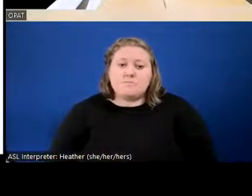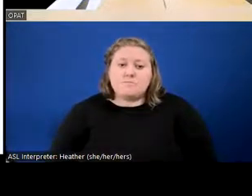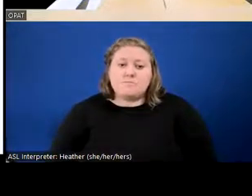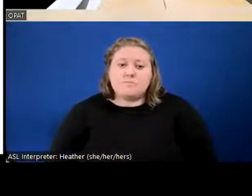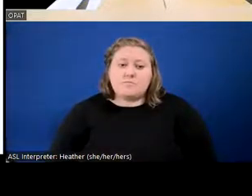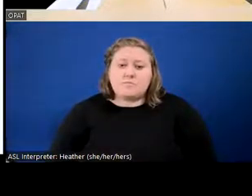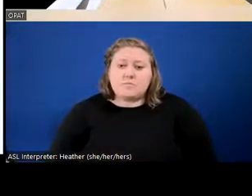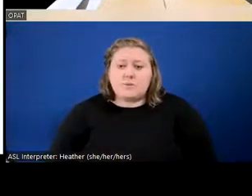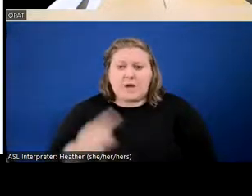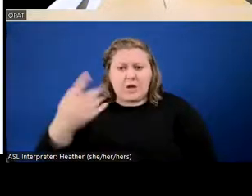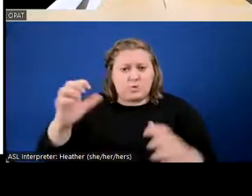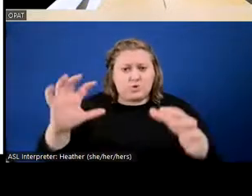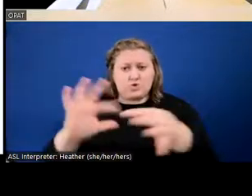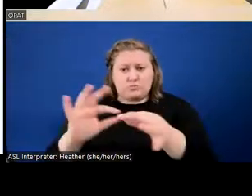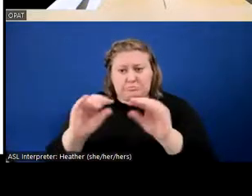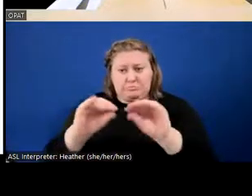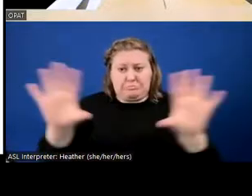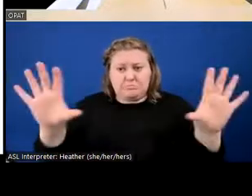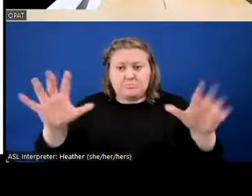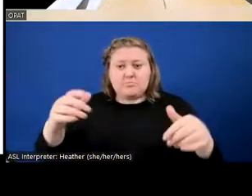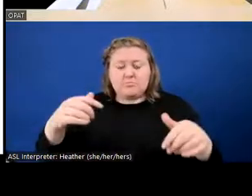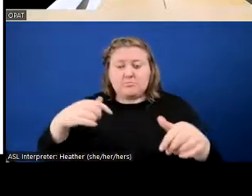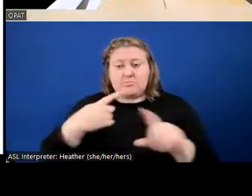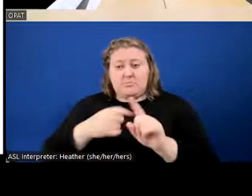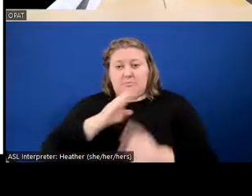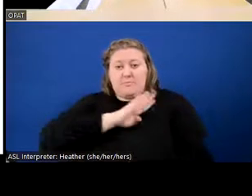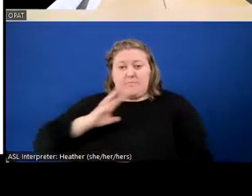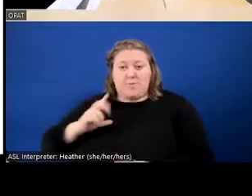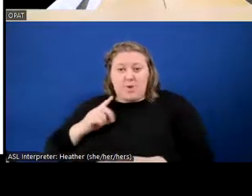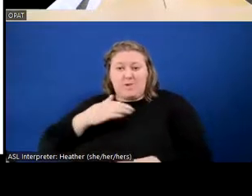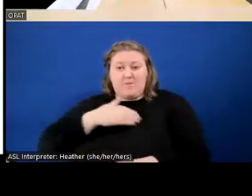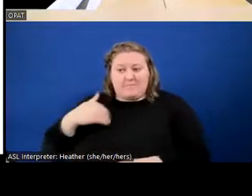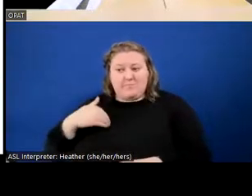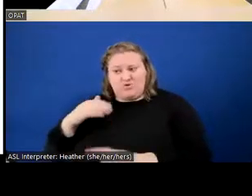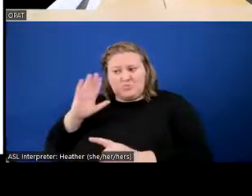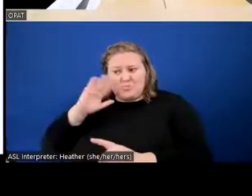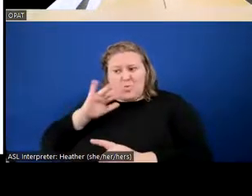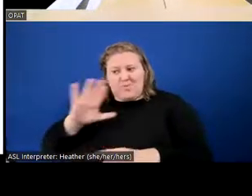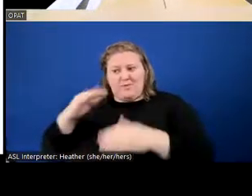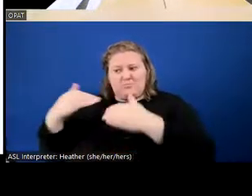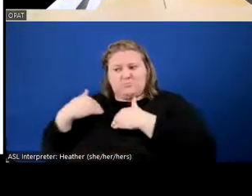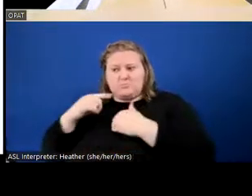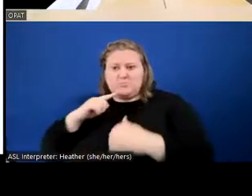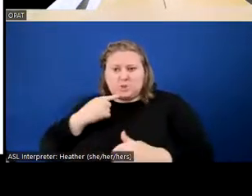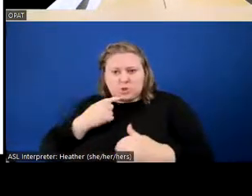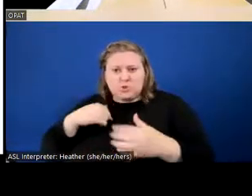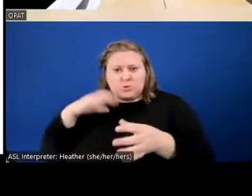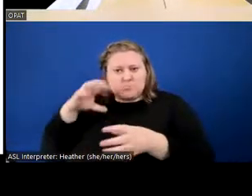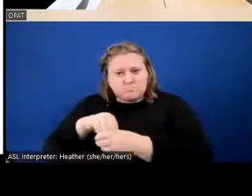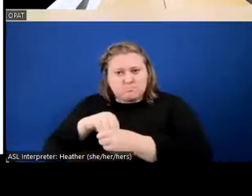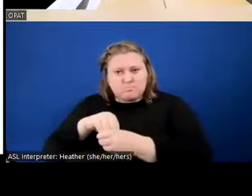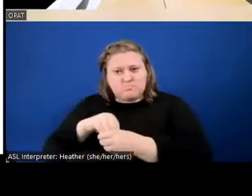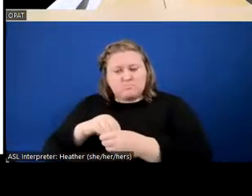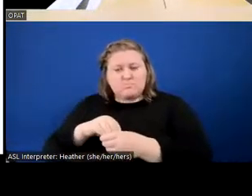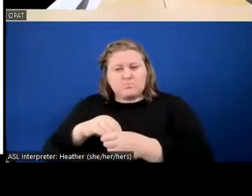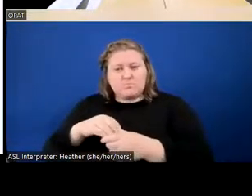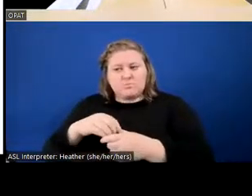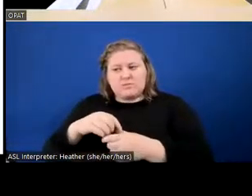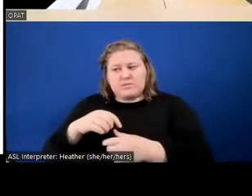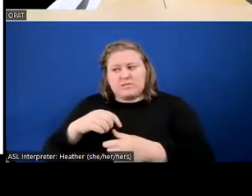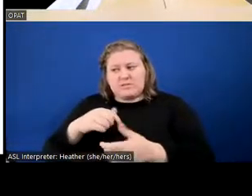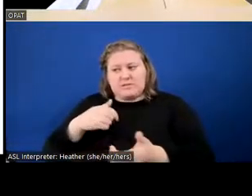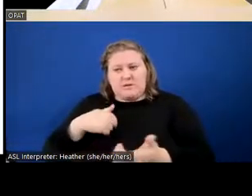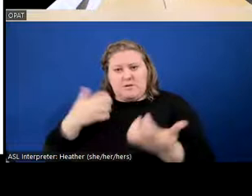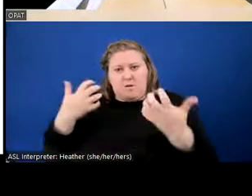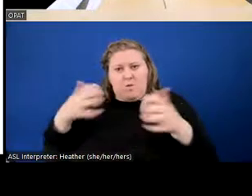I say that because on behalf of the board members, I know everyone takes their job really seriously. And I don't want, I don't want